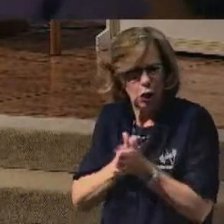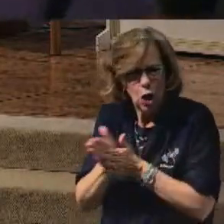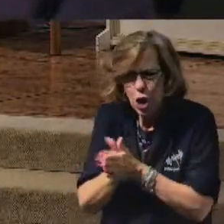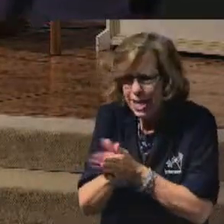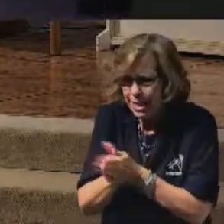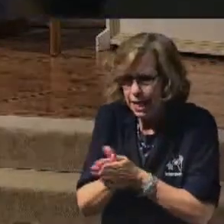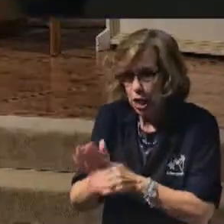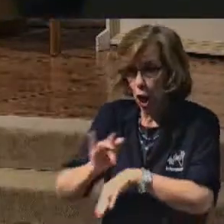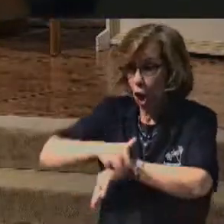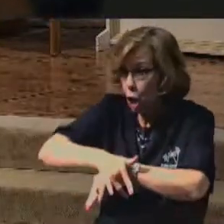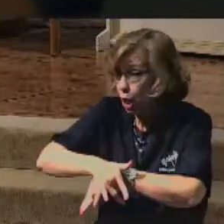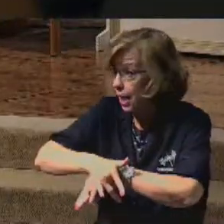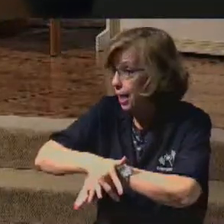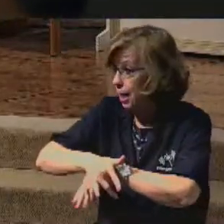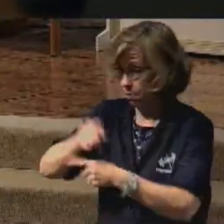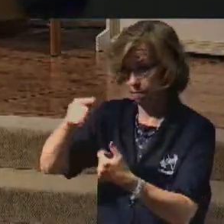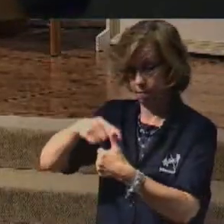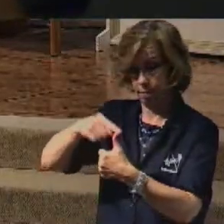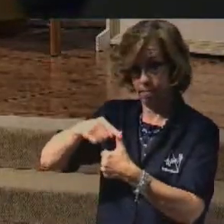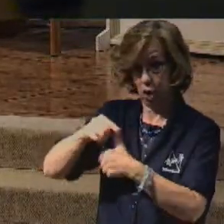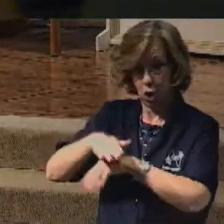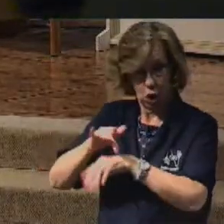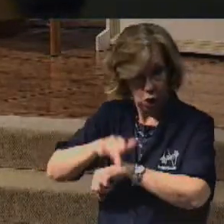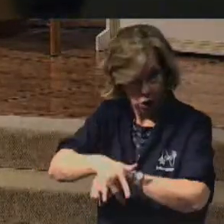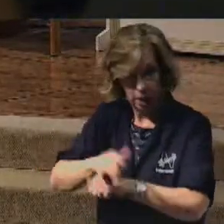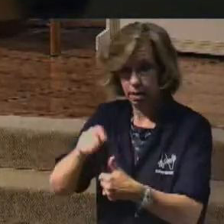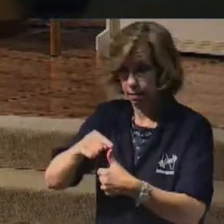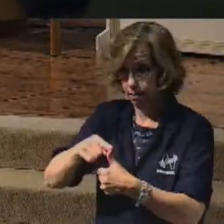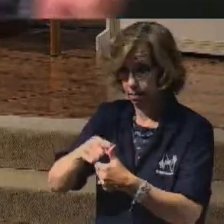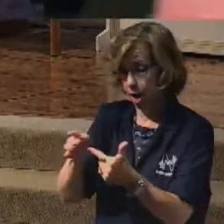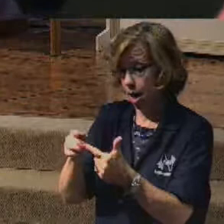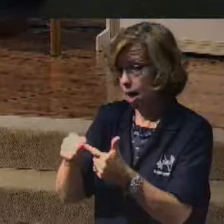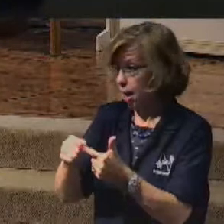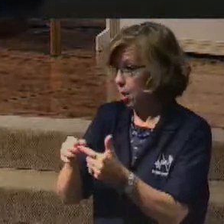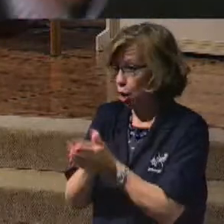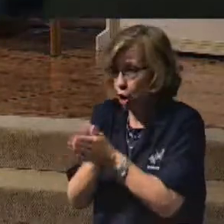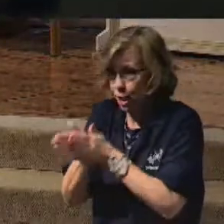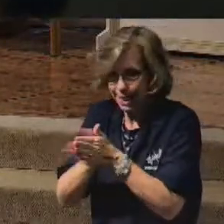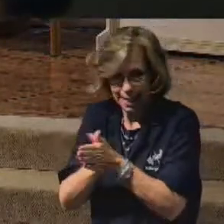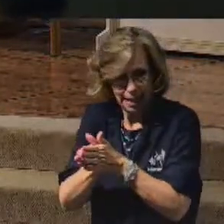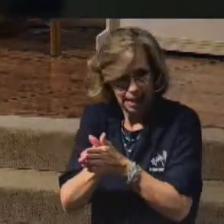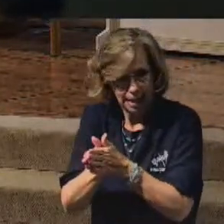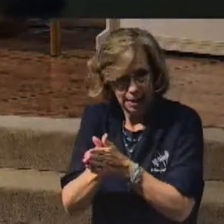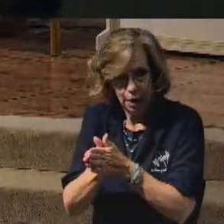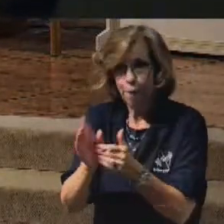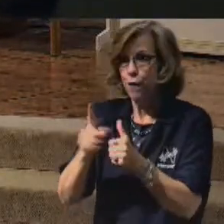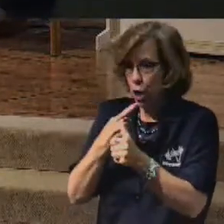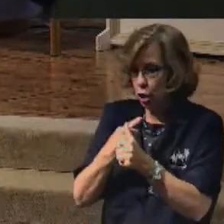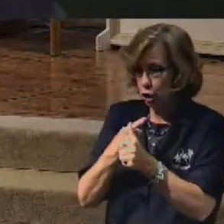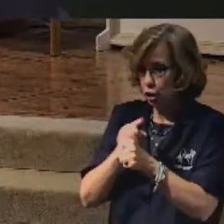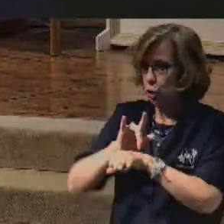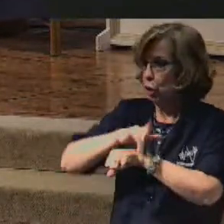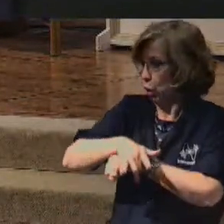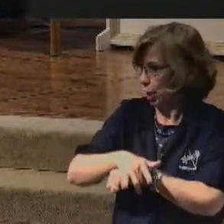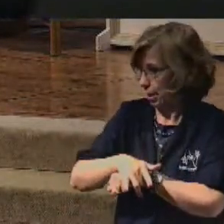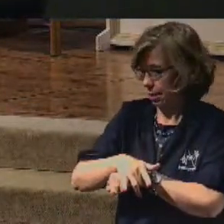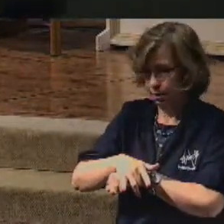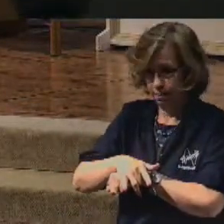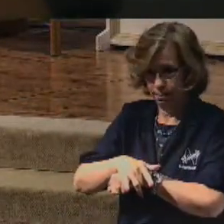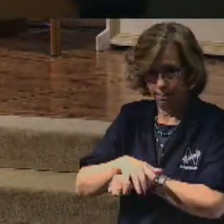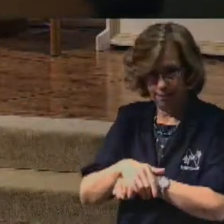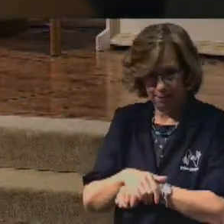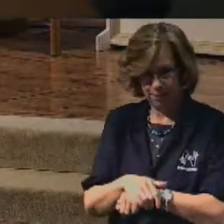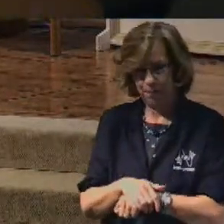Early, early and earnestly seek Him. Seek ye first. But seek ye first. This